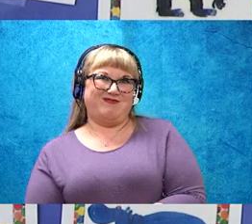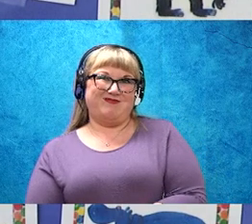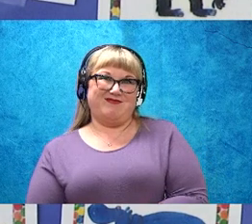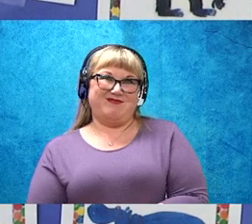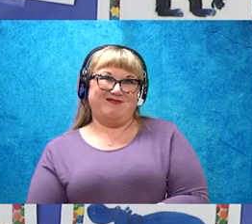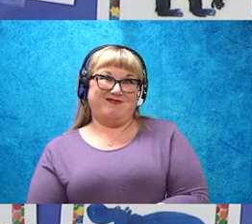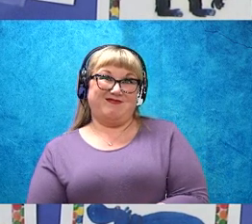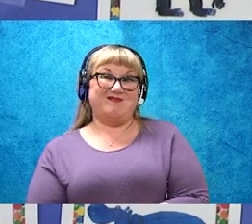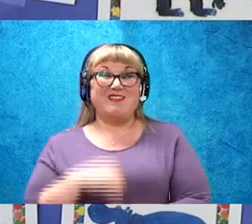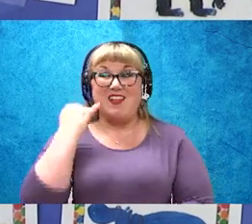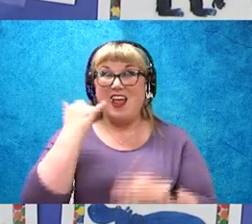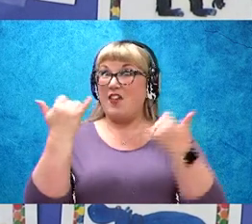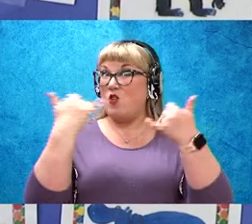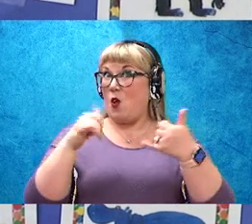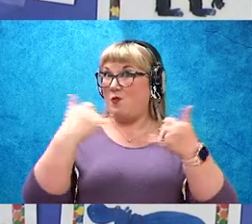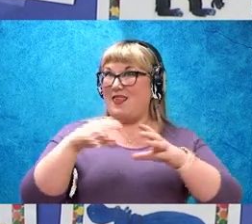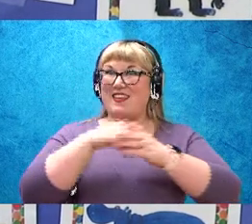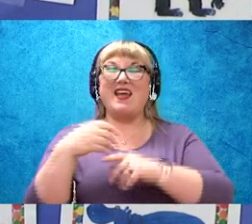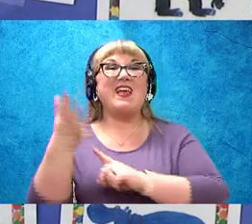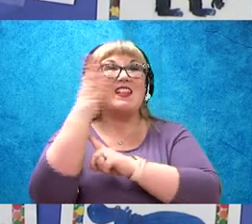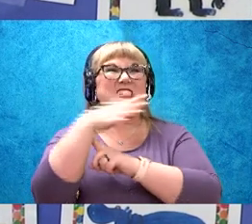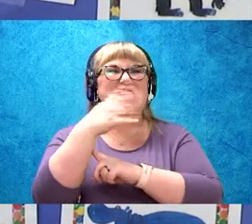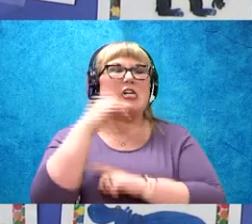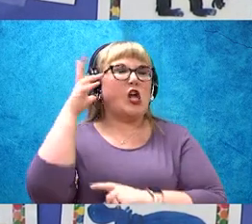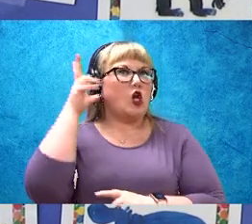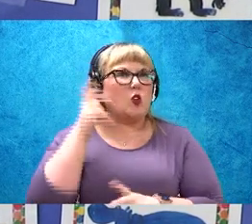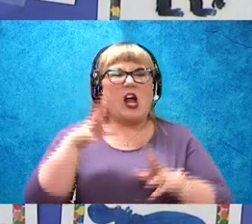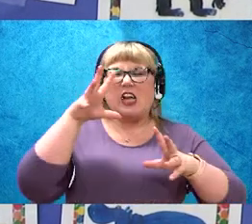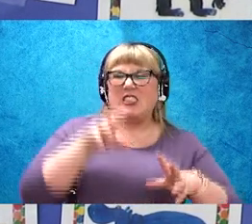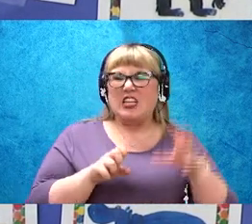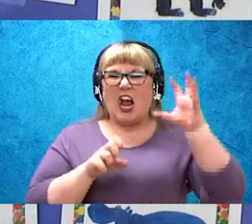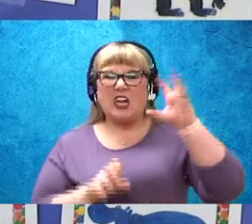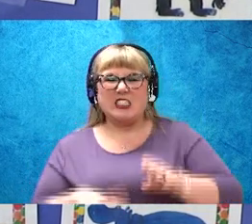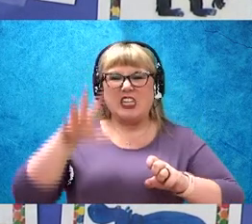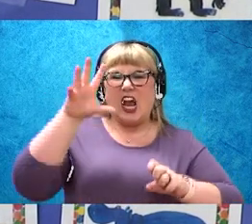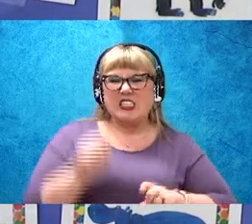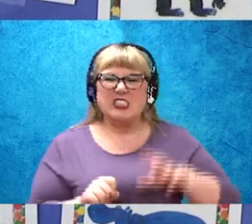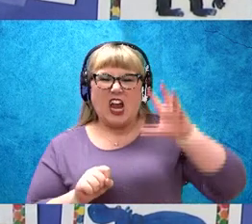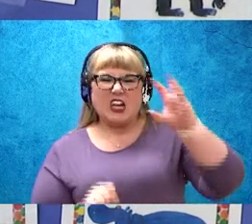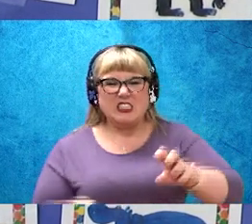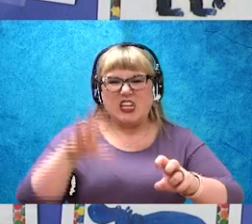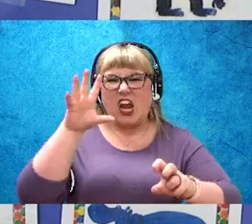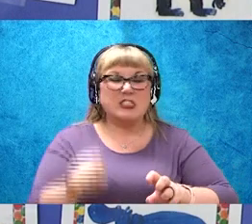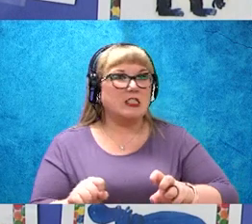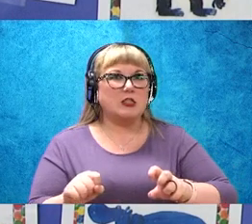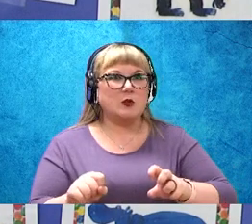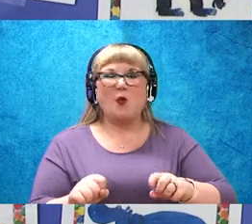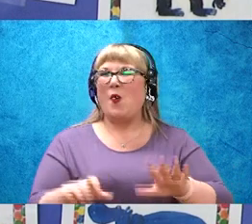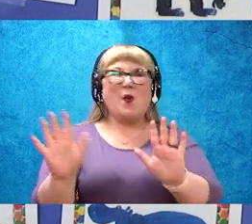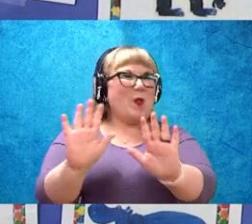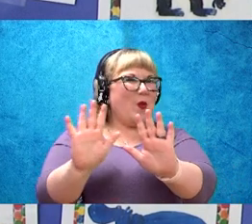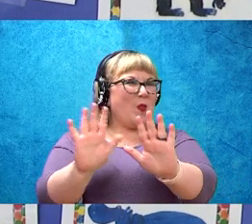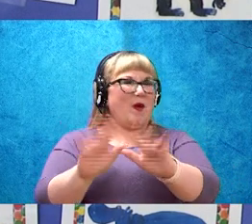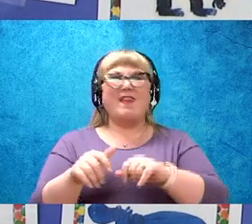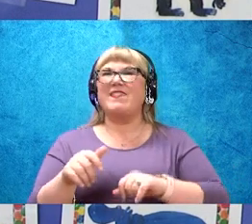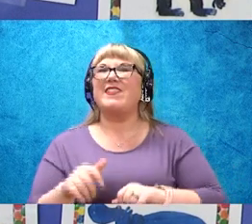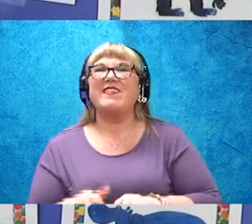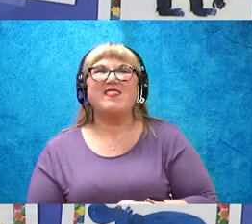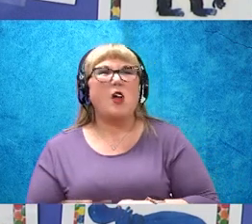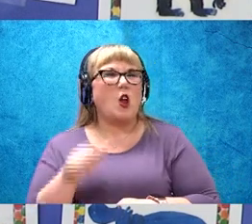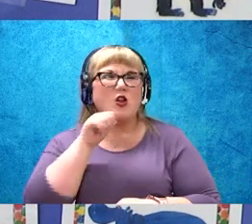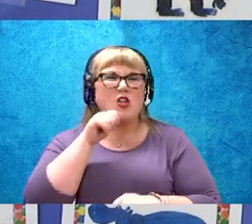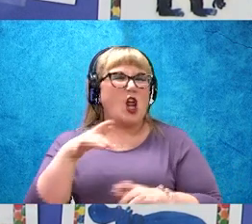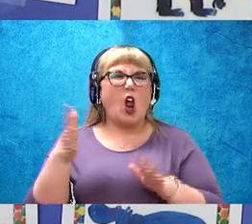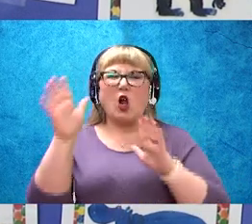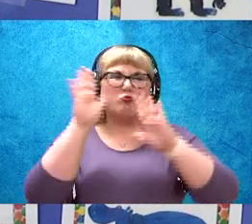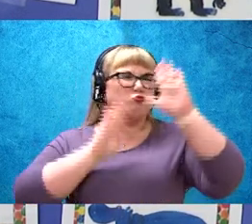If you play in the leaves, you'll hear crunch, scrunch, crunch. But don't worry about making noise. The maple